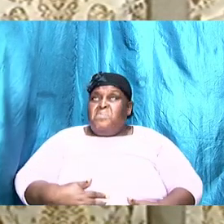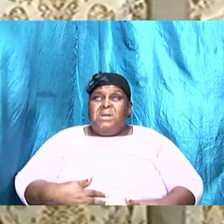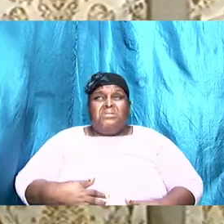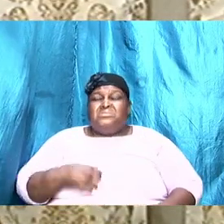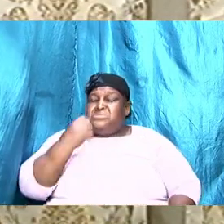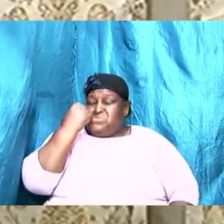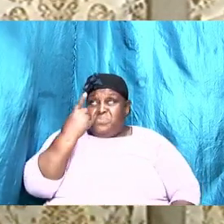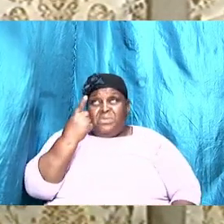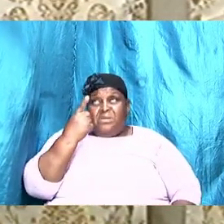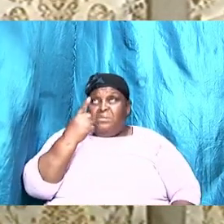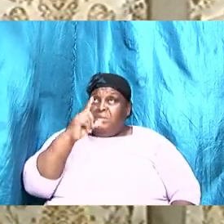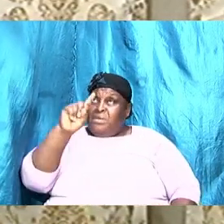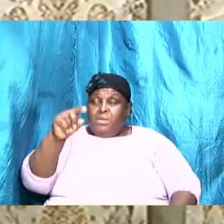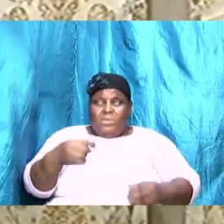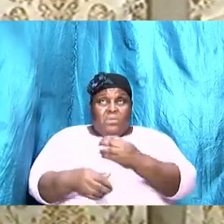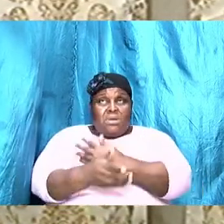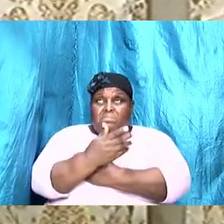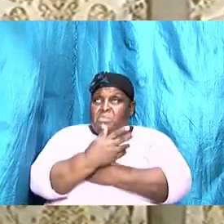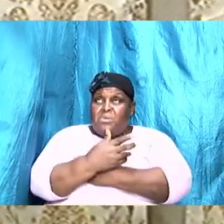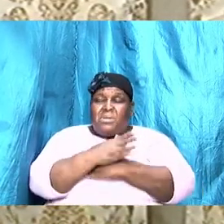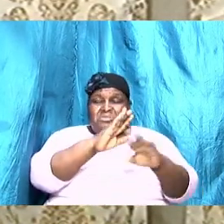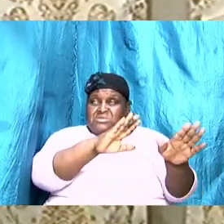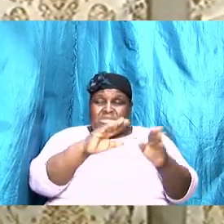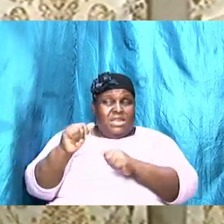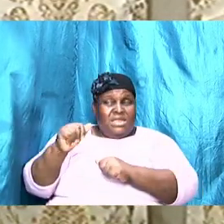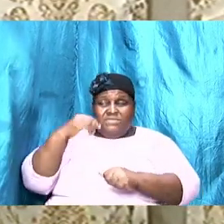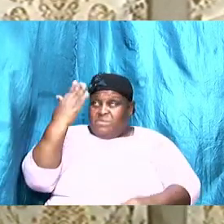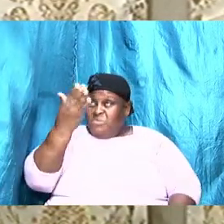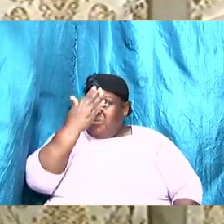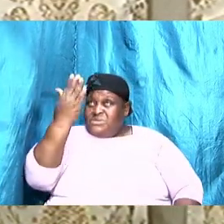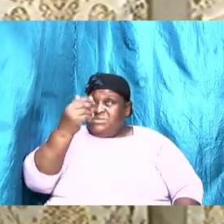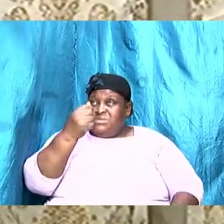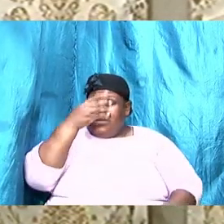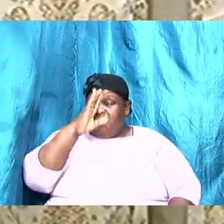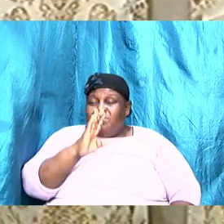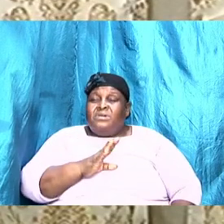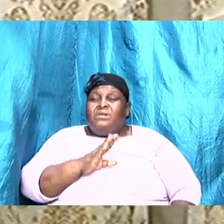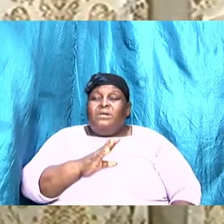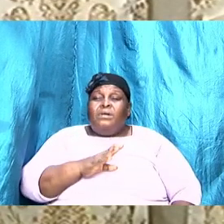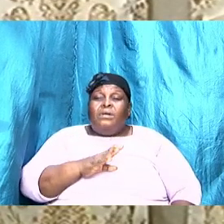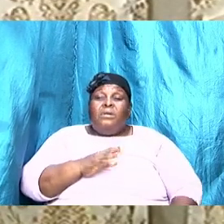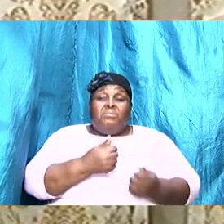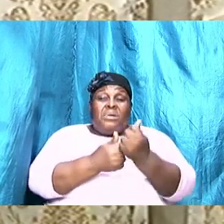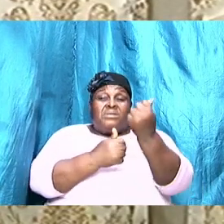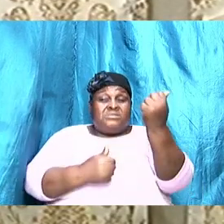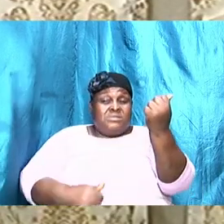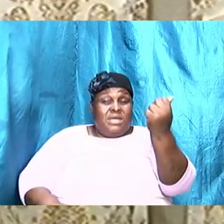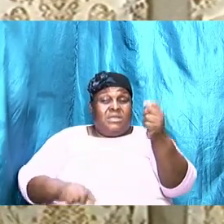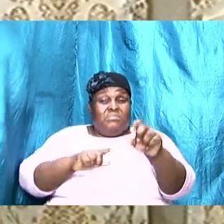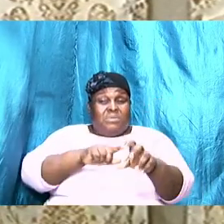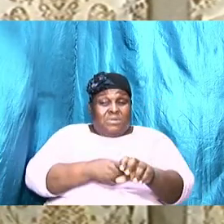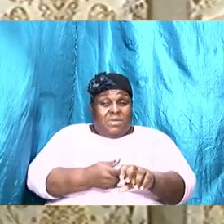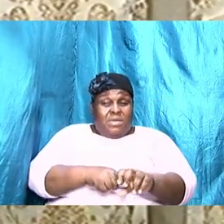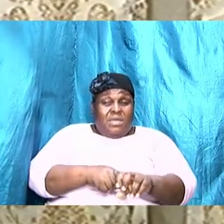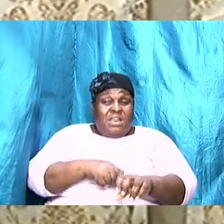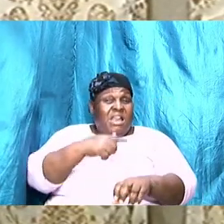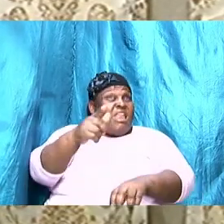just feel this way. Backsliding starts from the heart long before the action